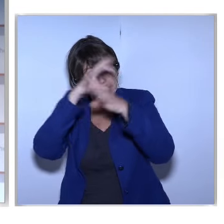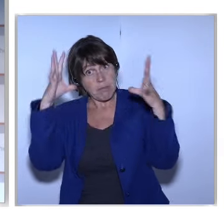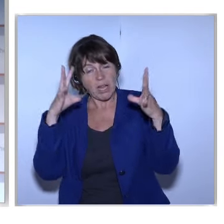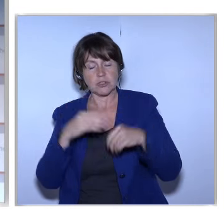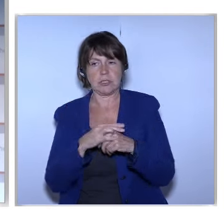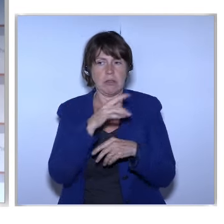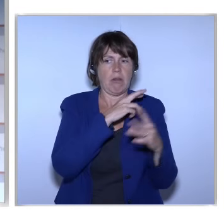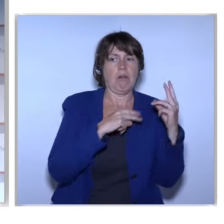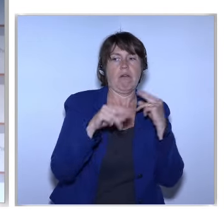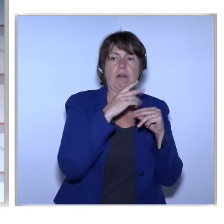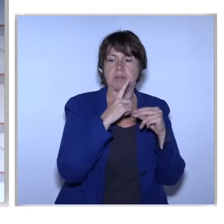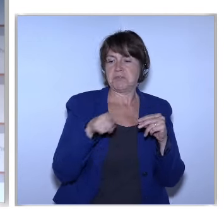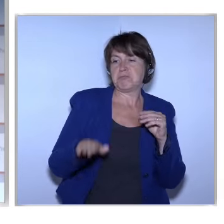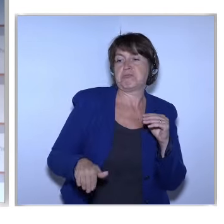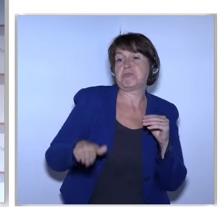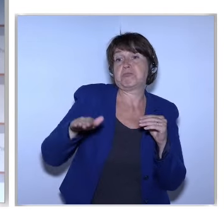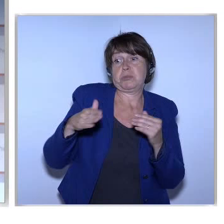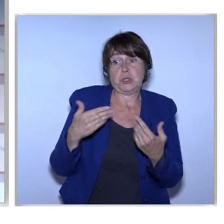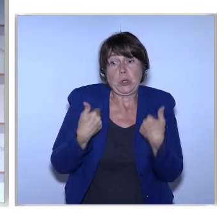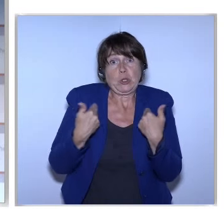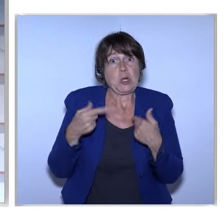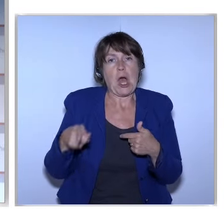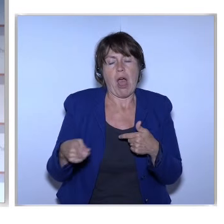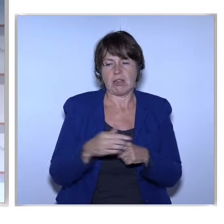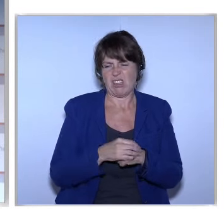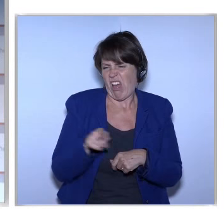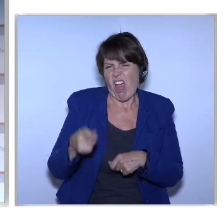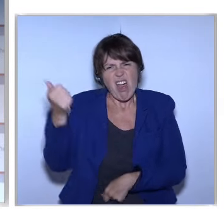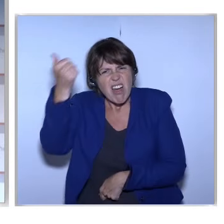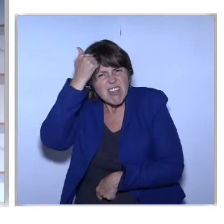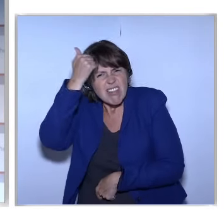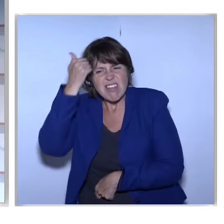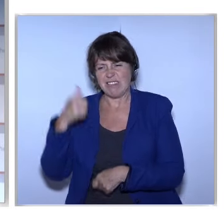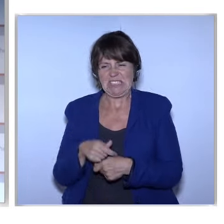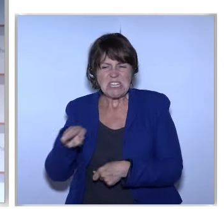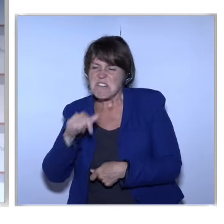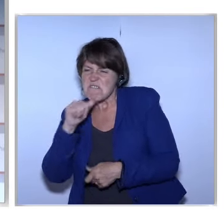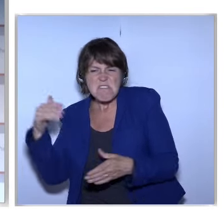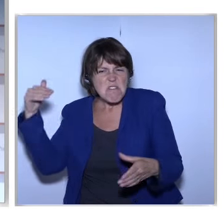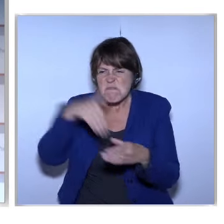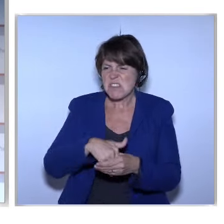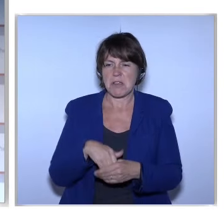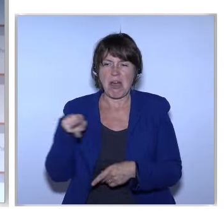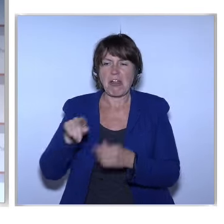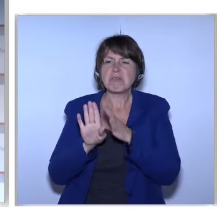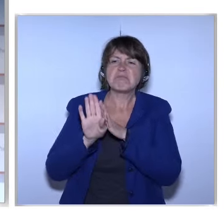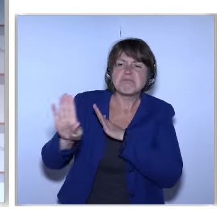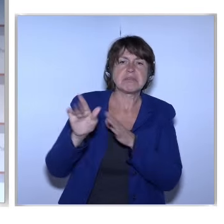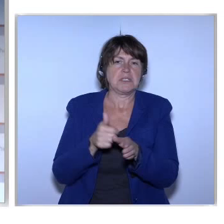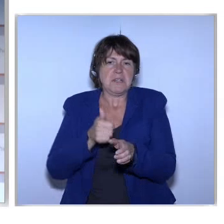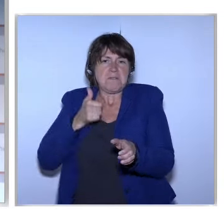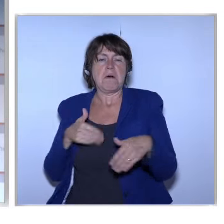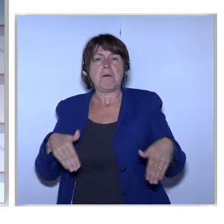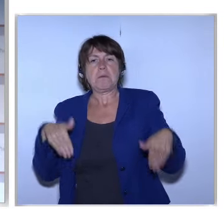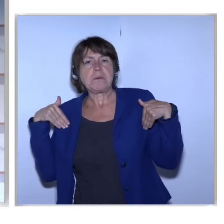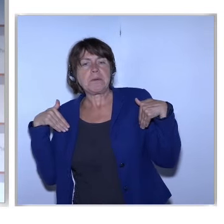Around You From The Age Of Very Young You Dumb You Don't Participate You Sit In The Back Of The Class Those